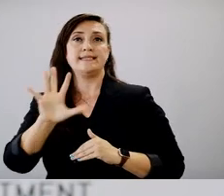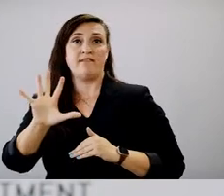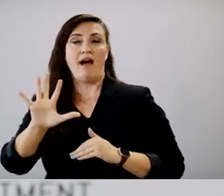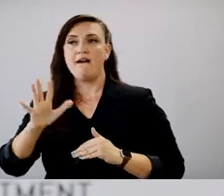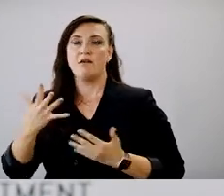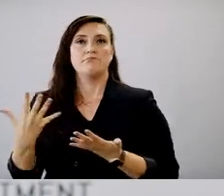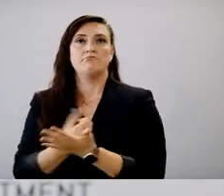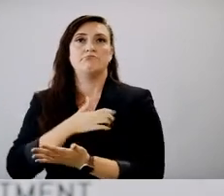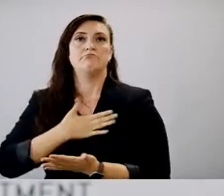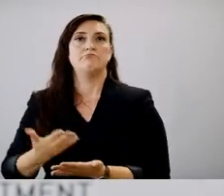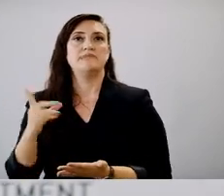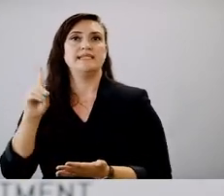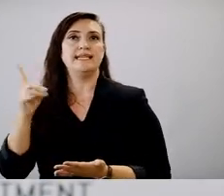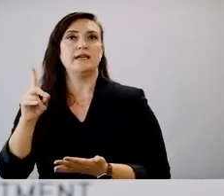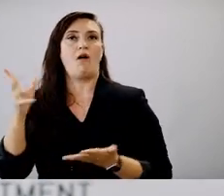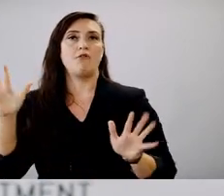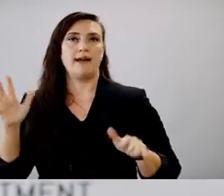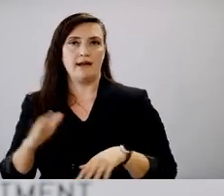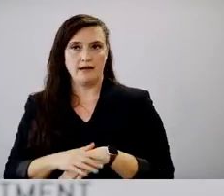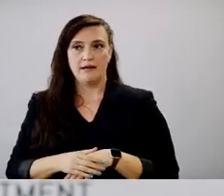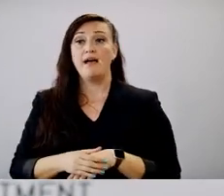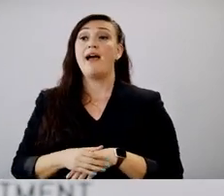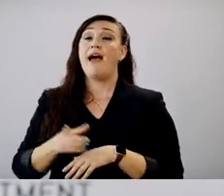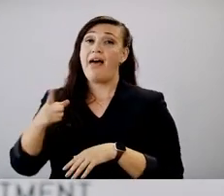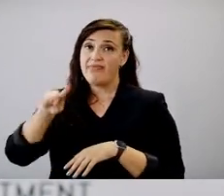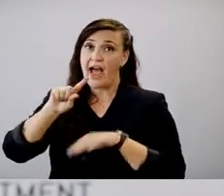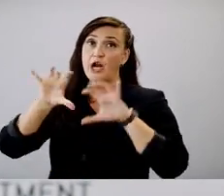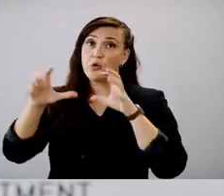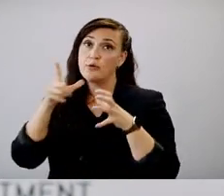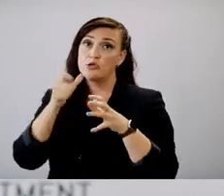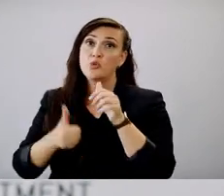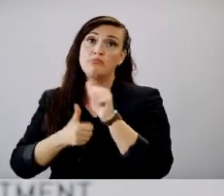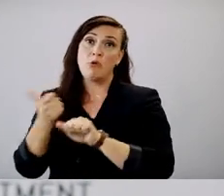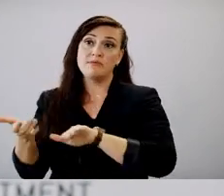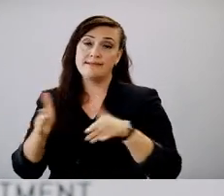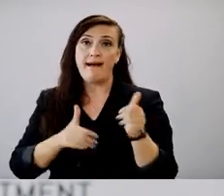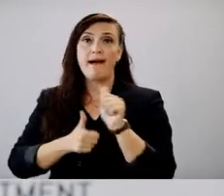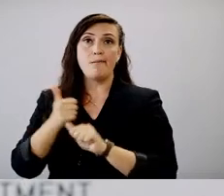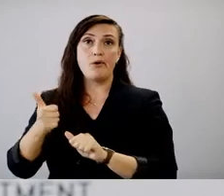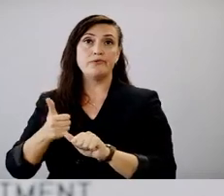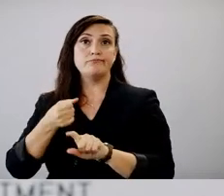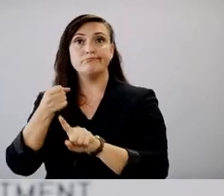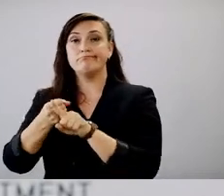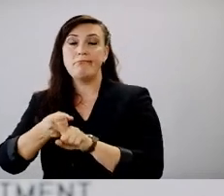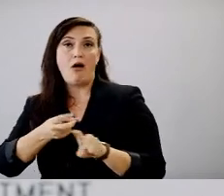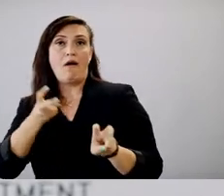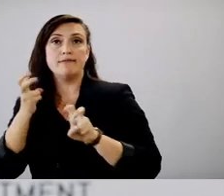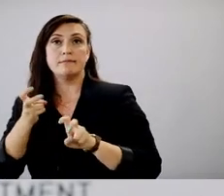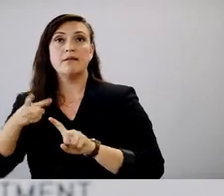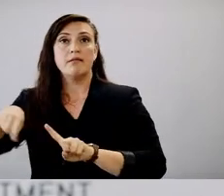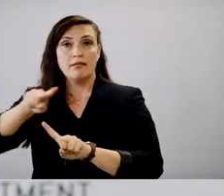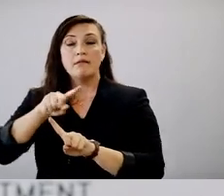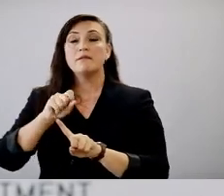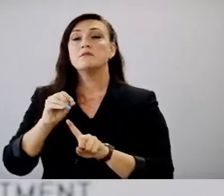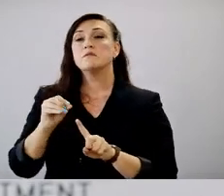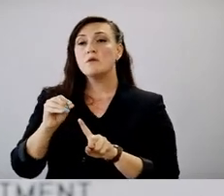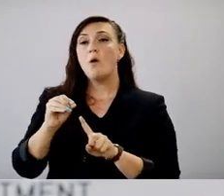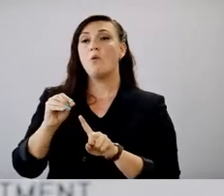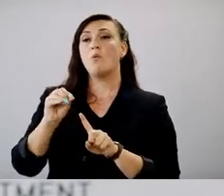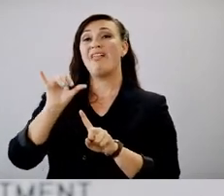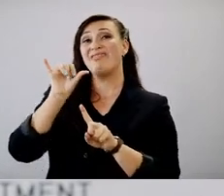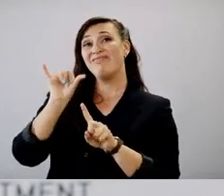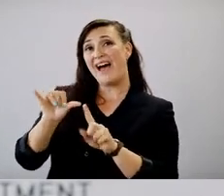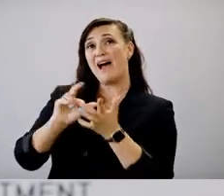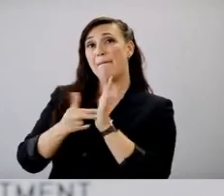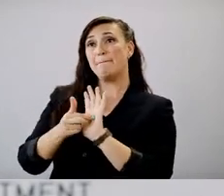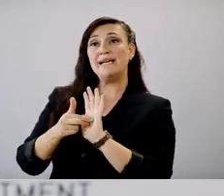which account for the majority of the deaths and have accounted for the majority of the hospitalizations. Um, that's going to decrease the